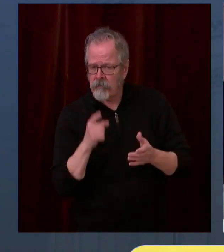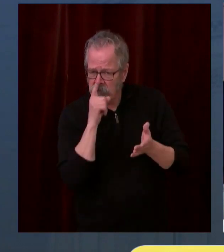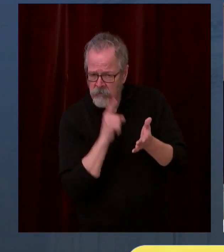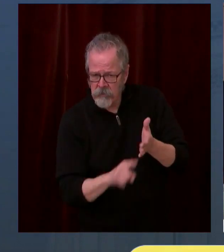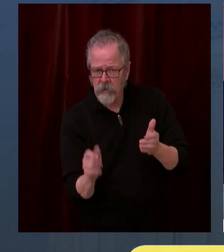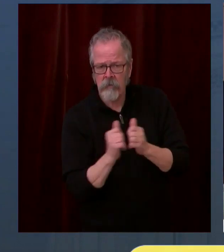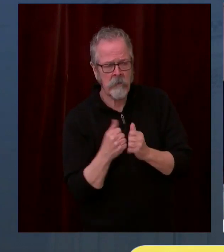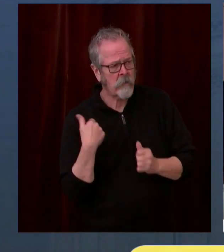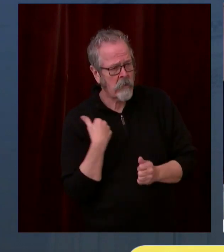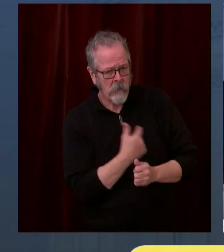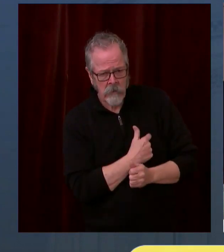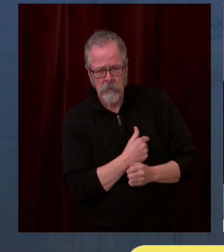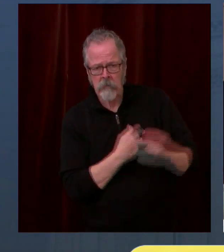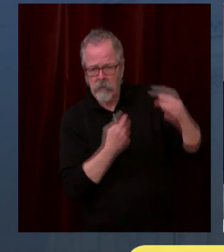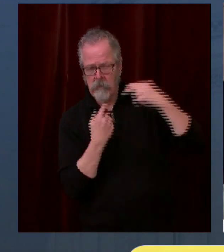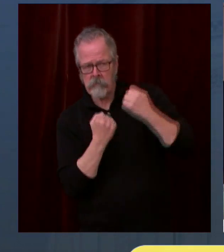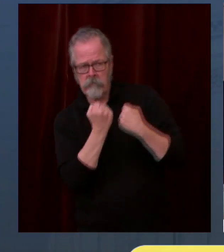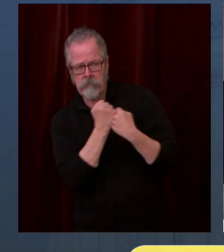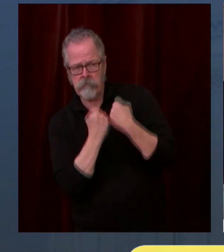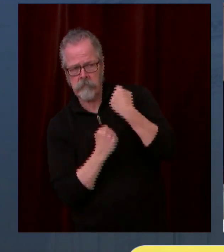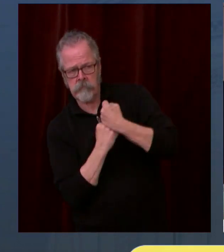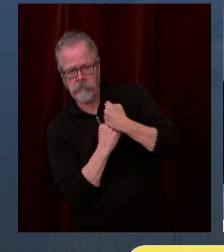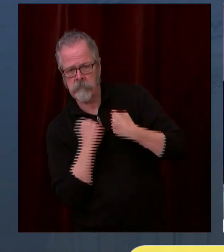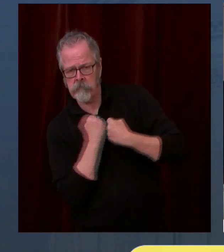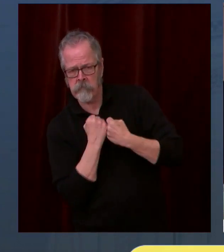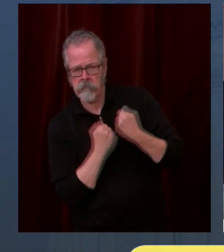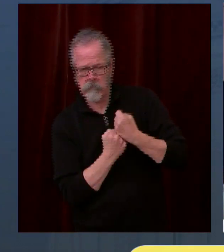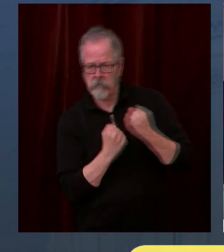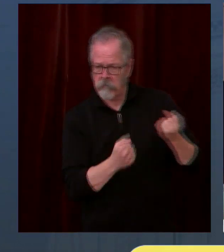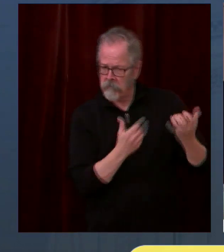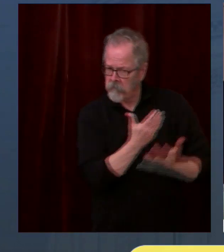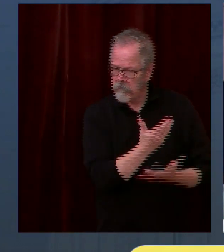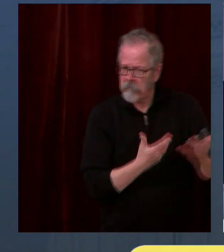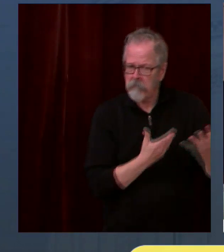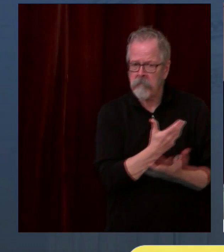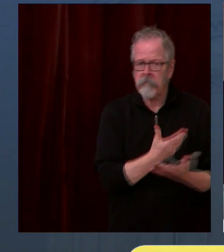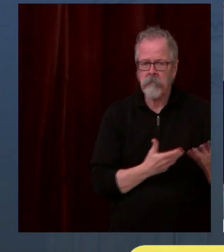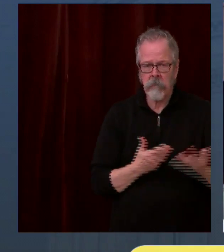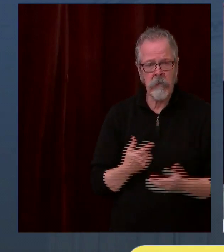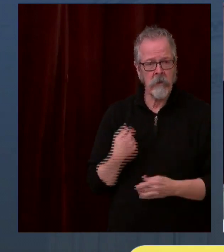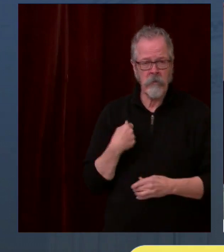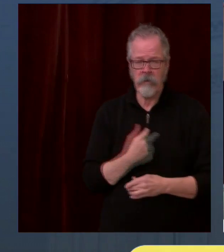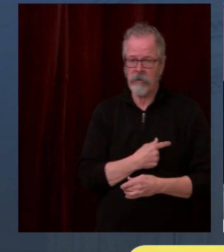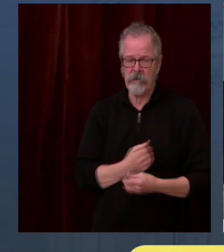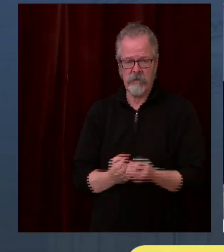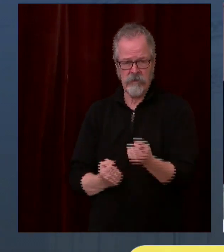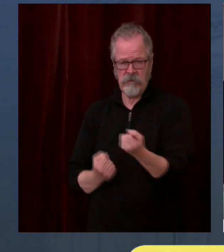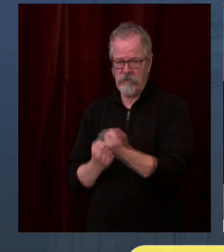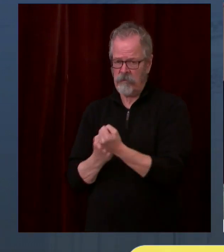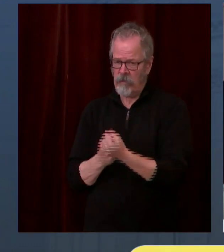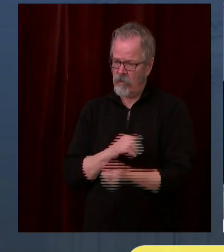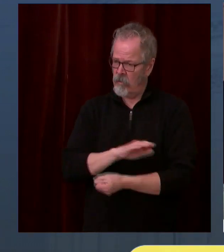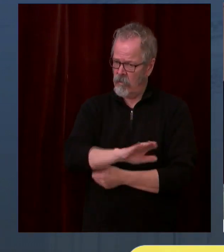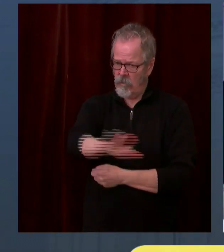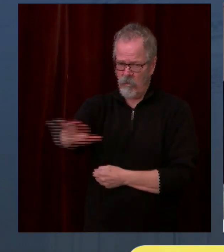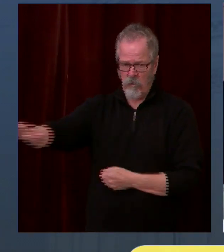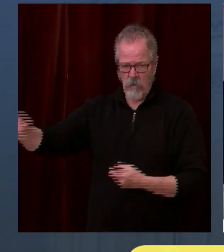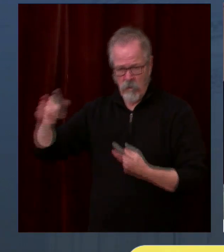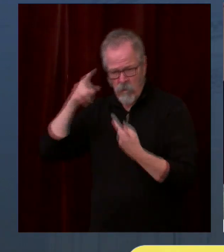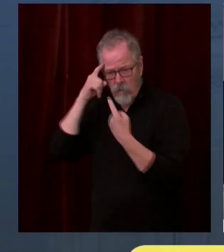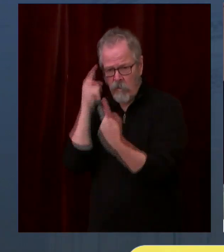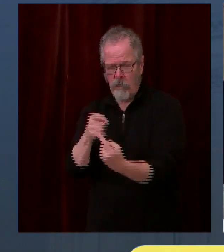throughout the state of Washington to support Governor Inslee's goal. And so Kaiser Permanente governor